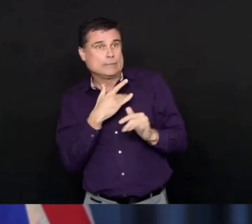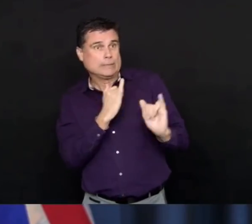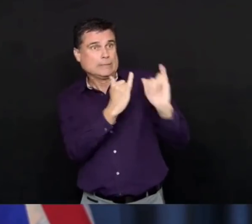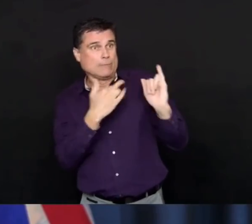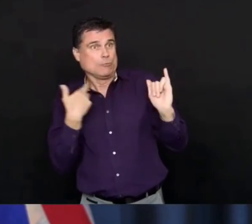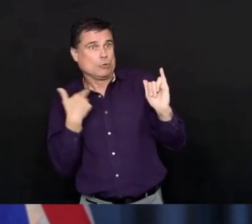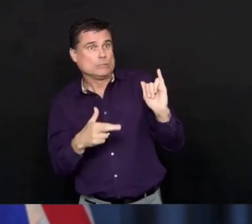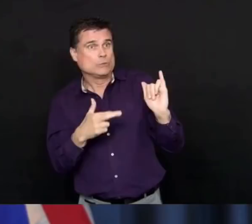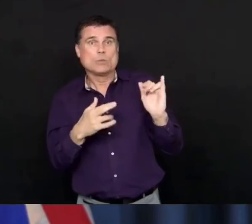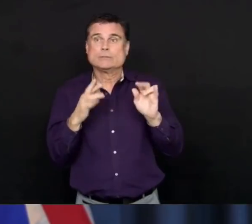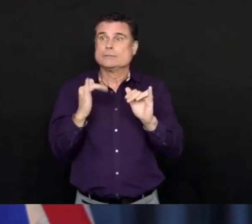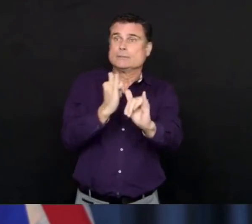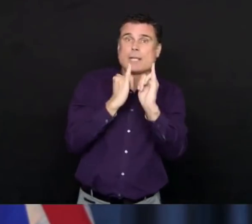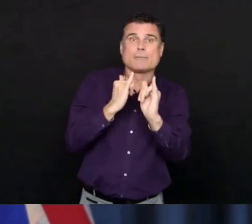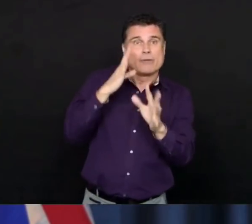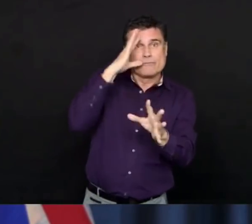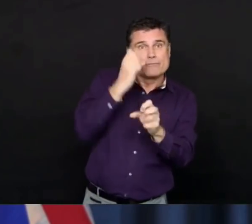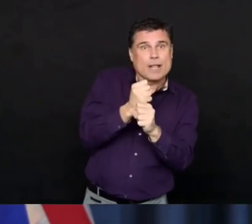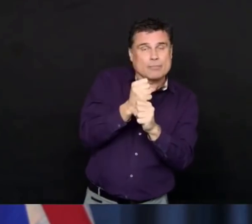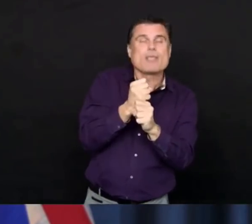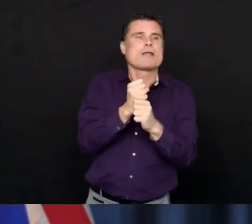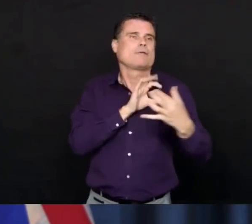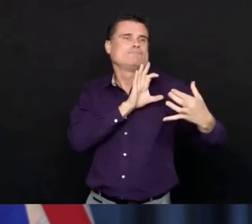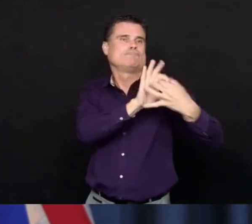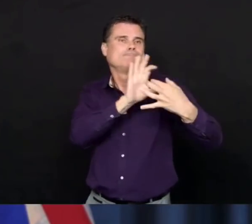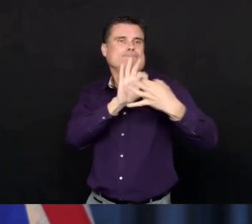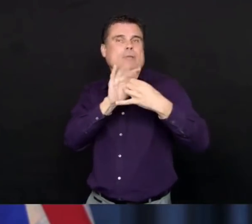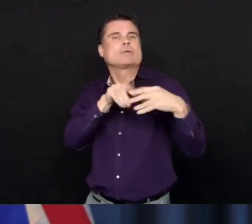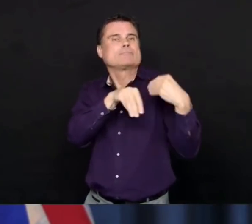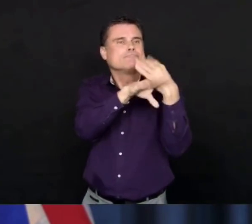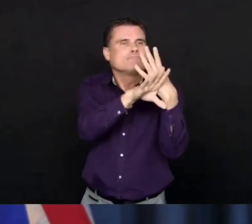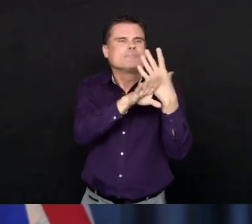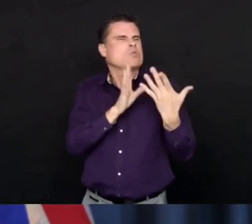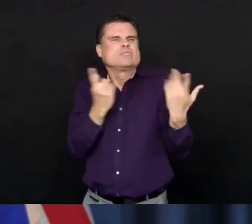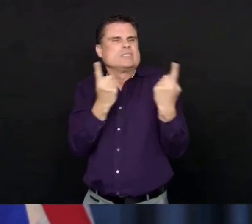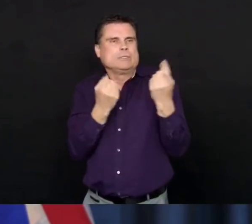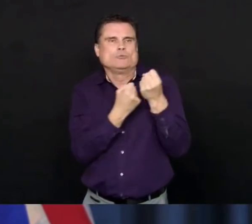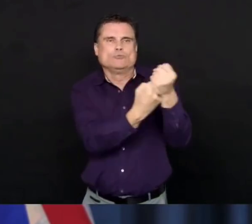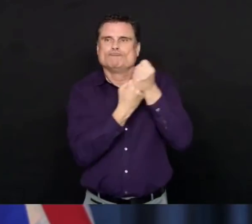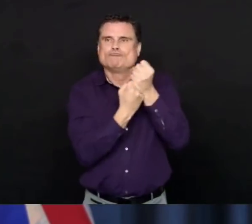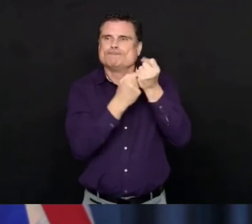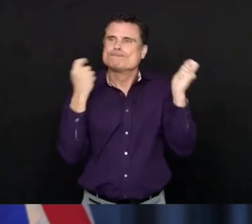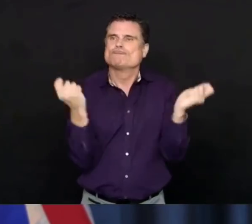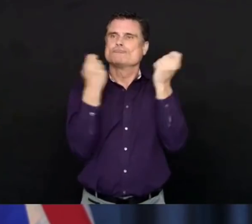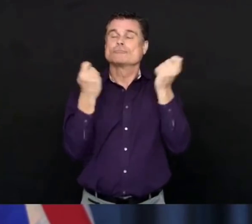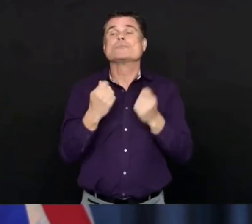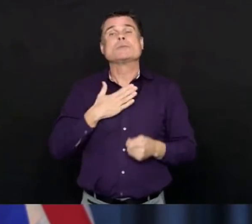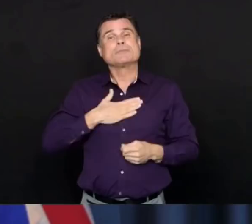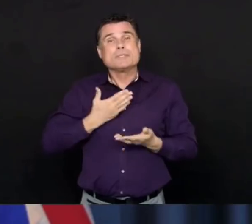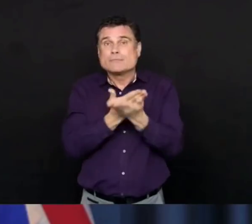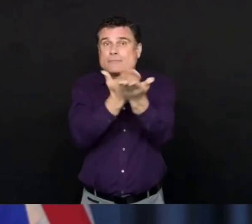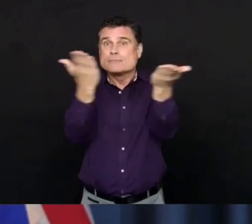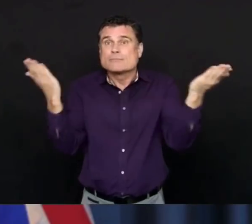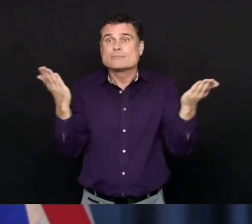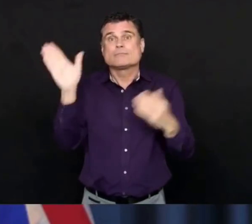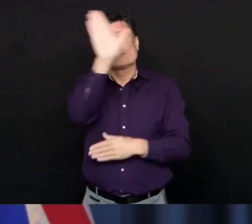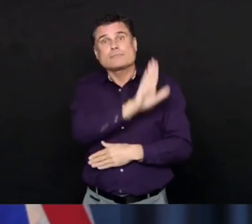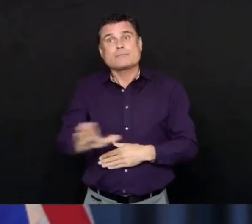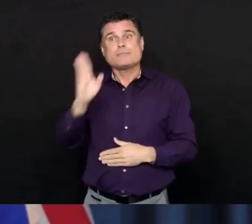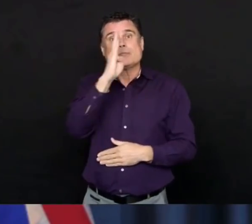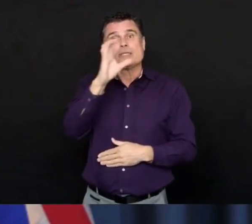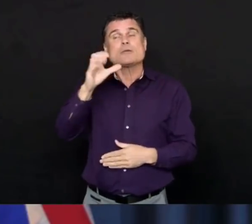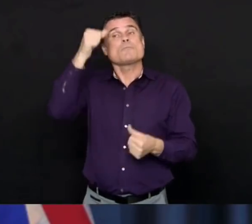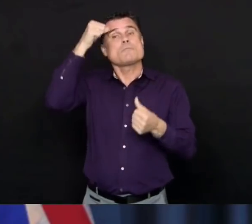our time that we need to pay special attention to our elders and seniors. Our elders hold our history, our language and our